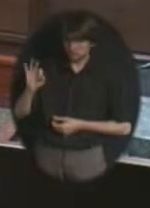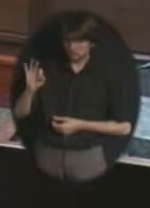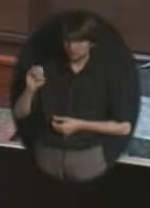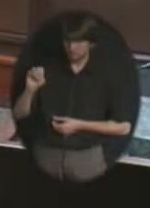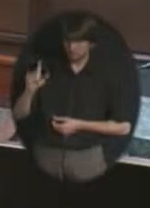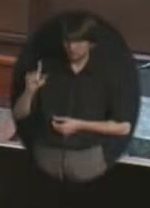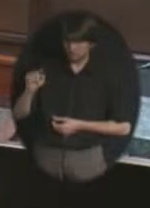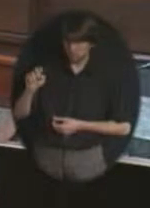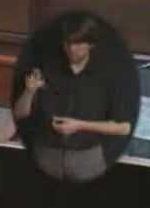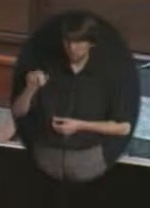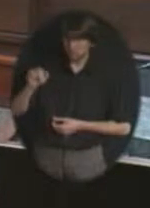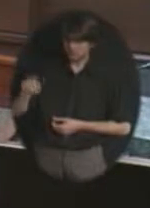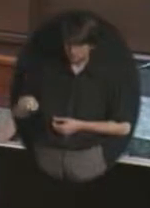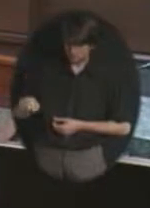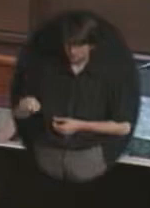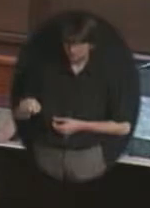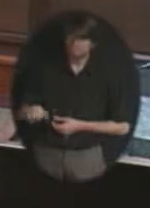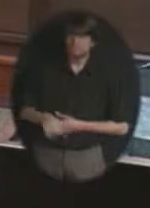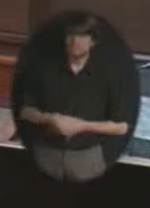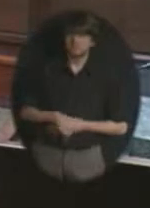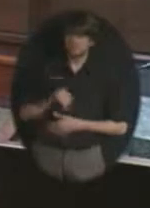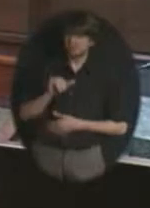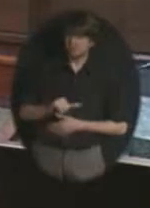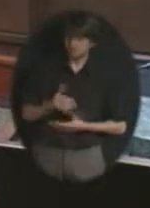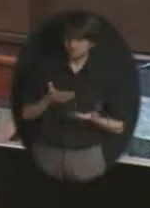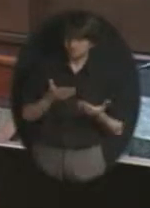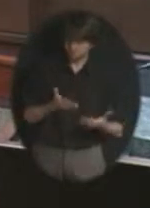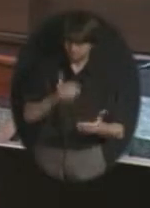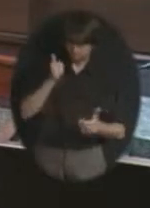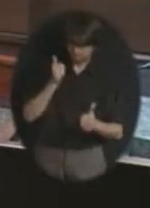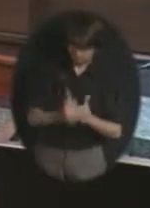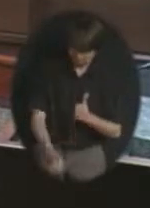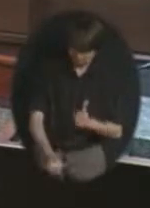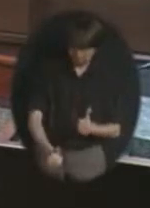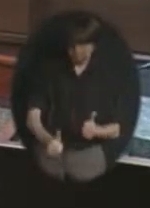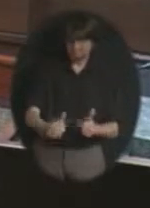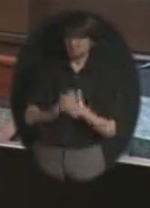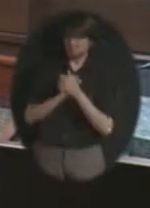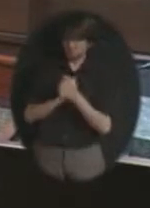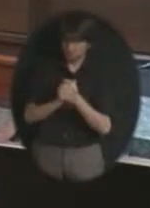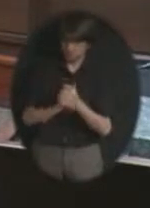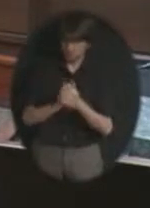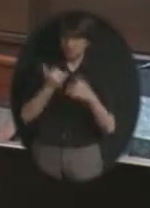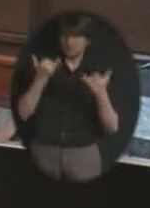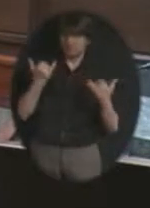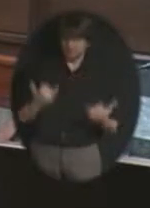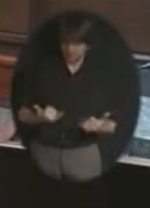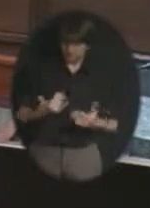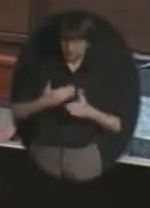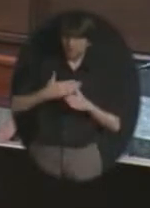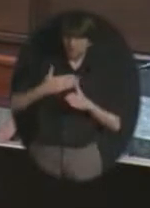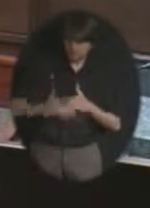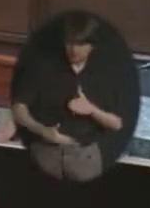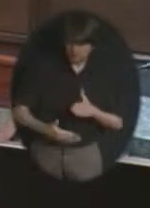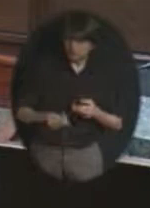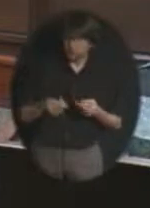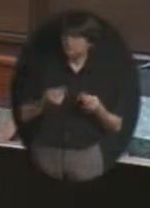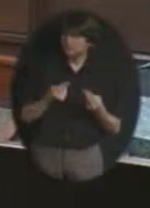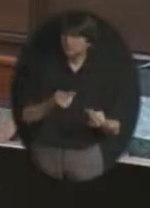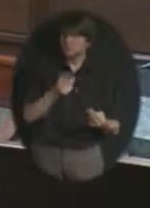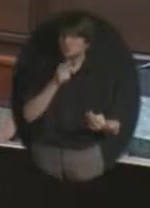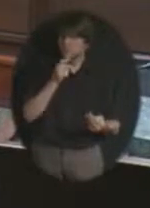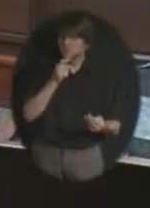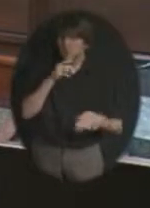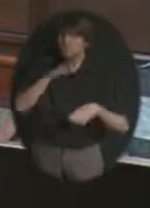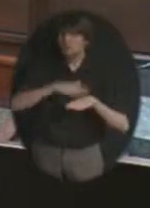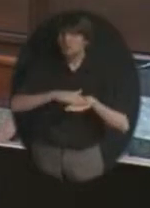carries. That was very well done. Now can we do the same thing for the legislative committee? I'll